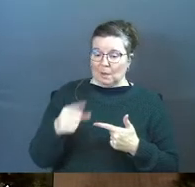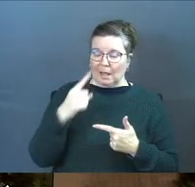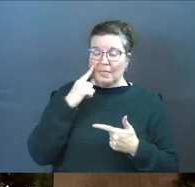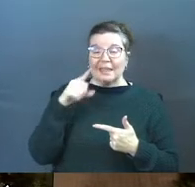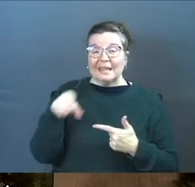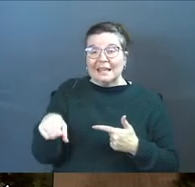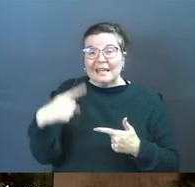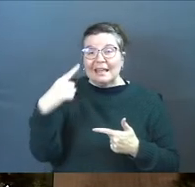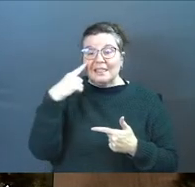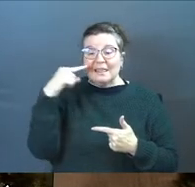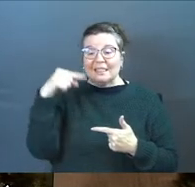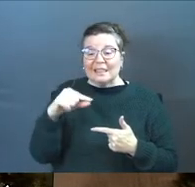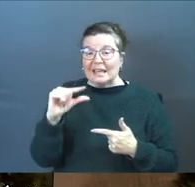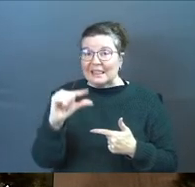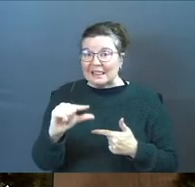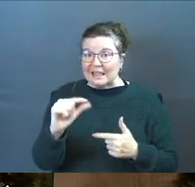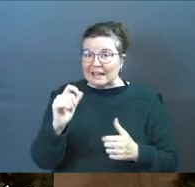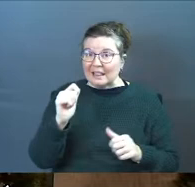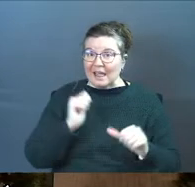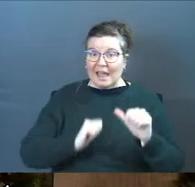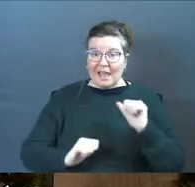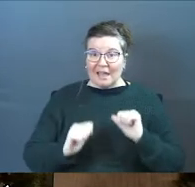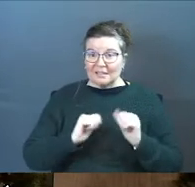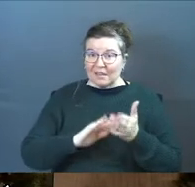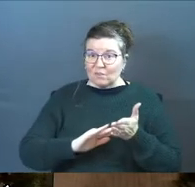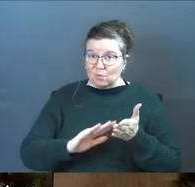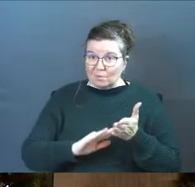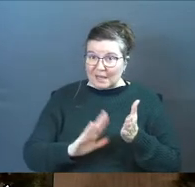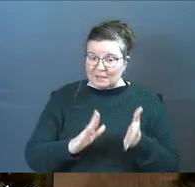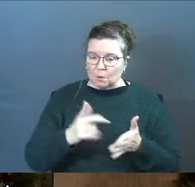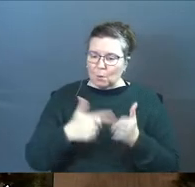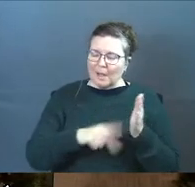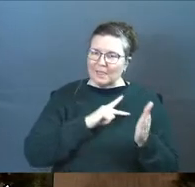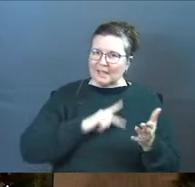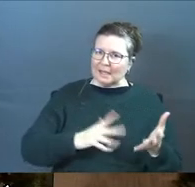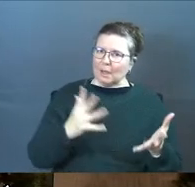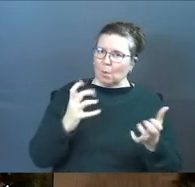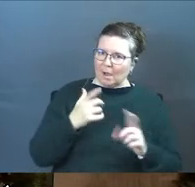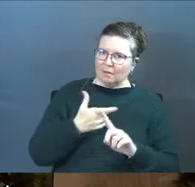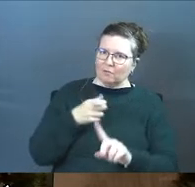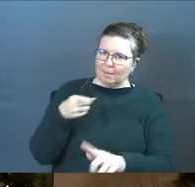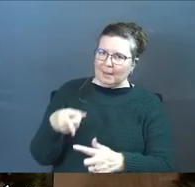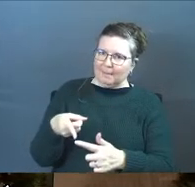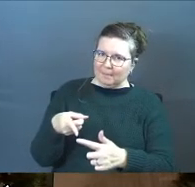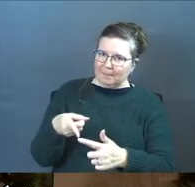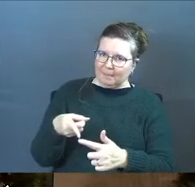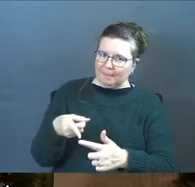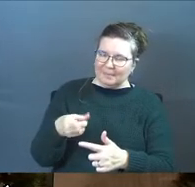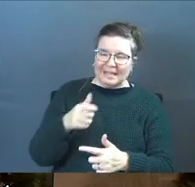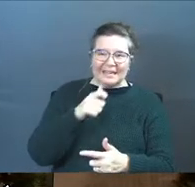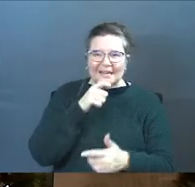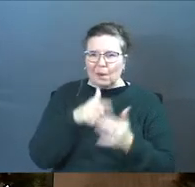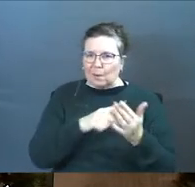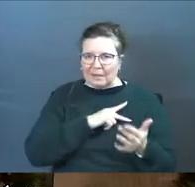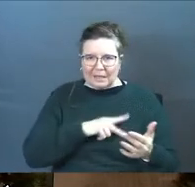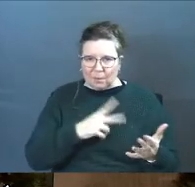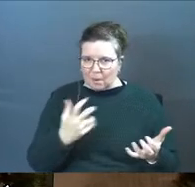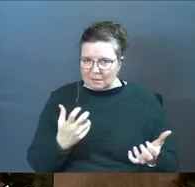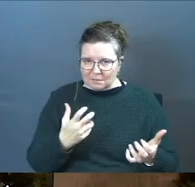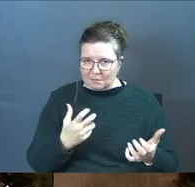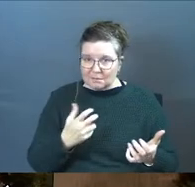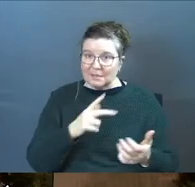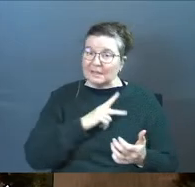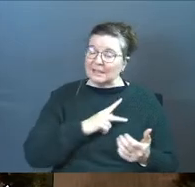think he thinks this little act of repentance is what the king wants from him. And it's not what the king wants.